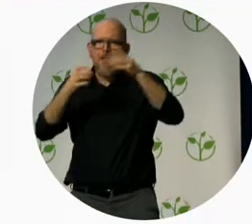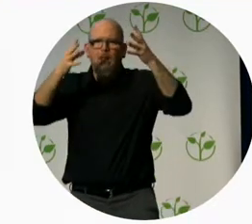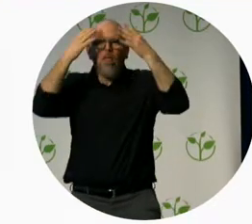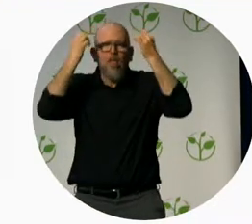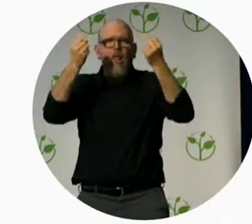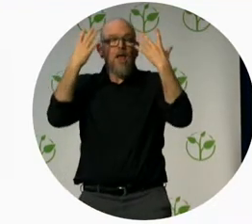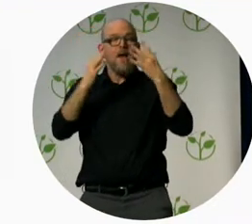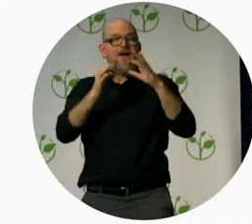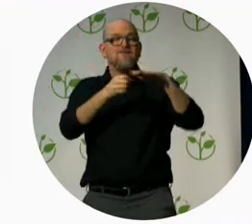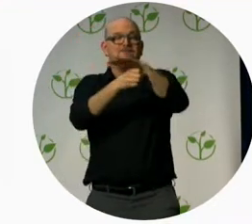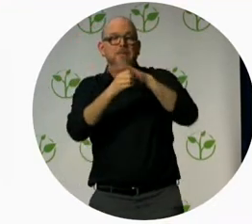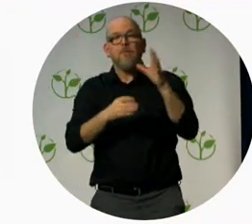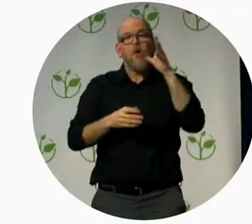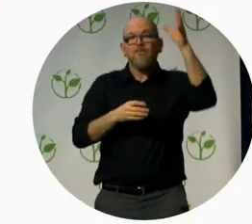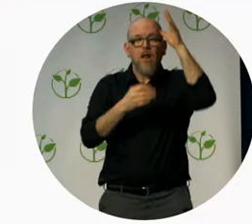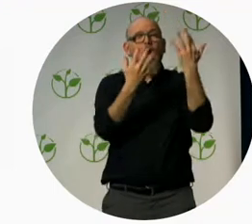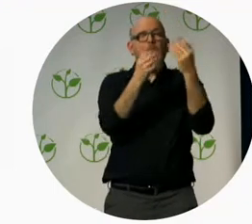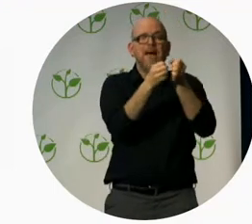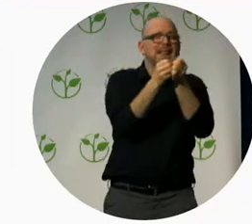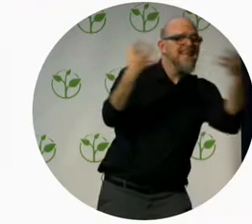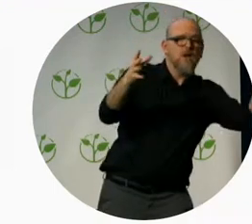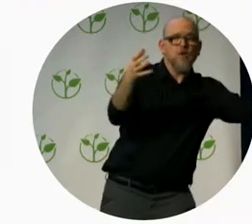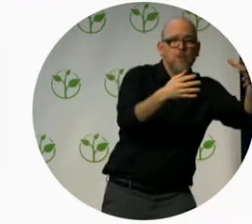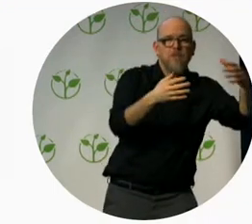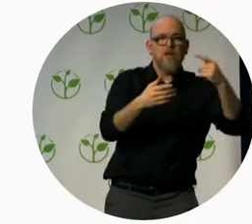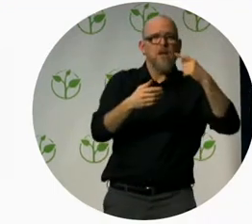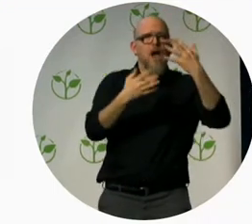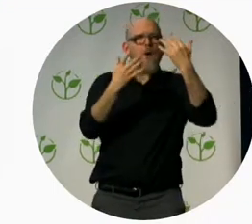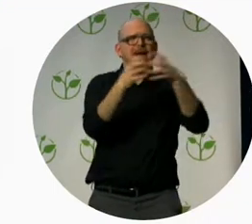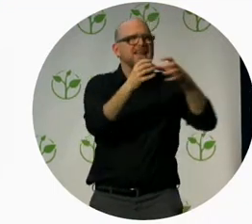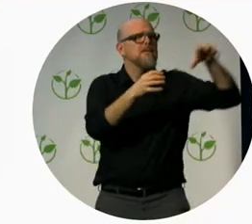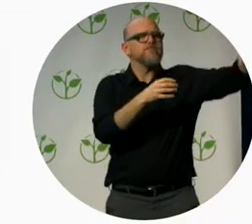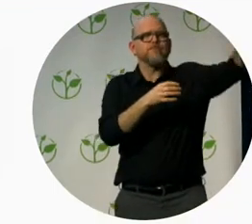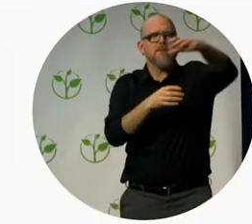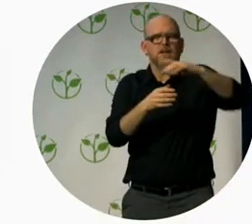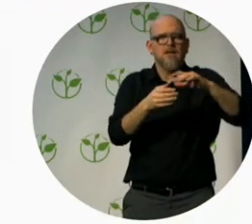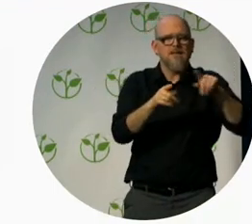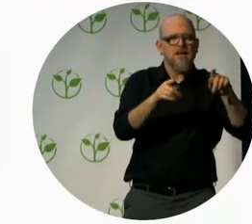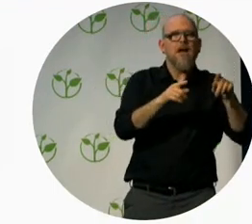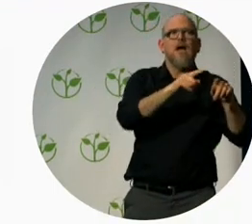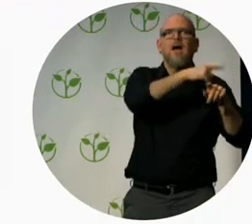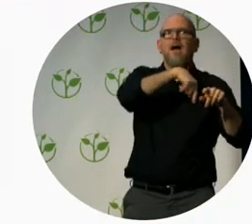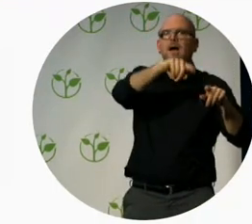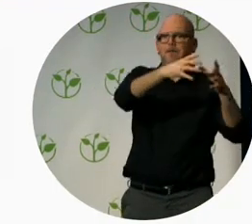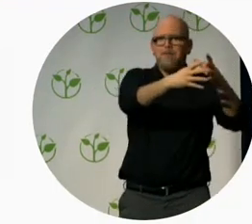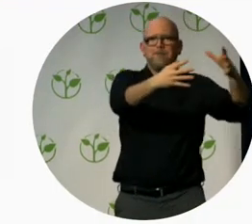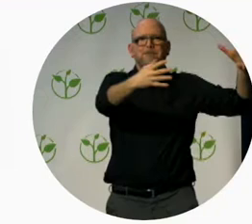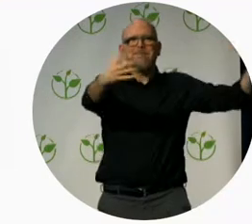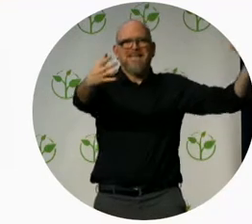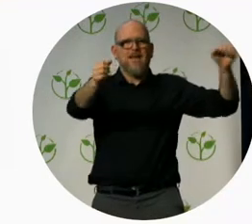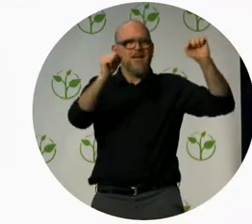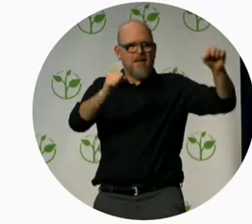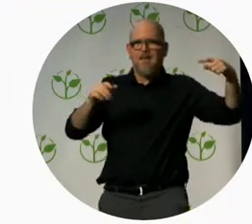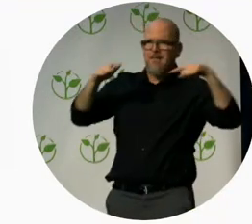profit and not for profit to see what might be possible in the month of October 2017 on the